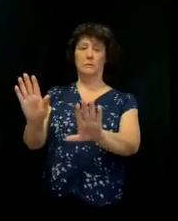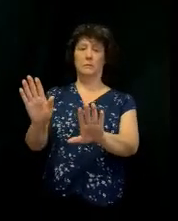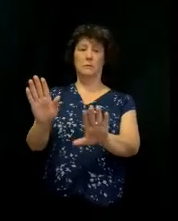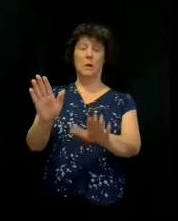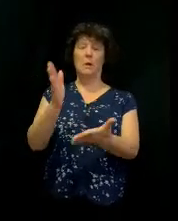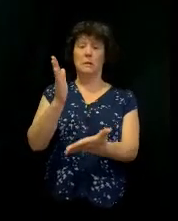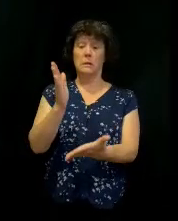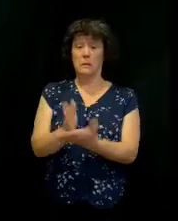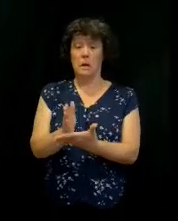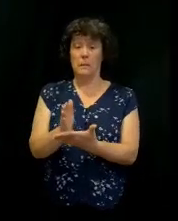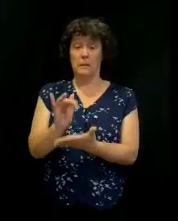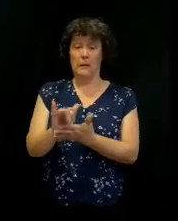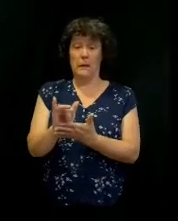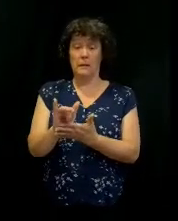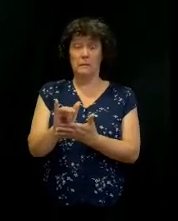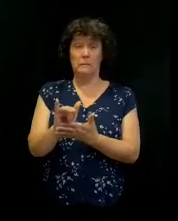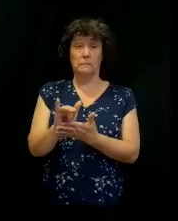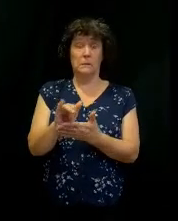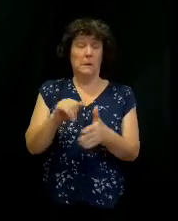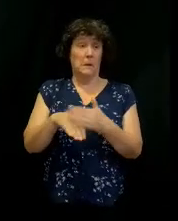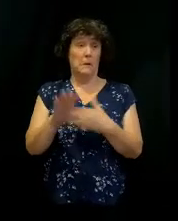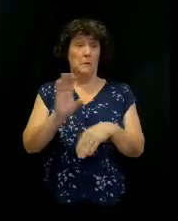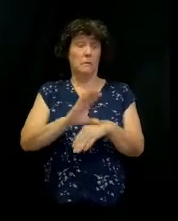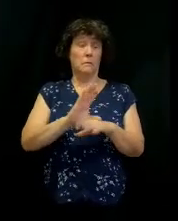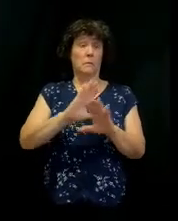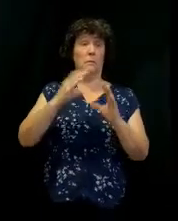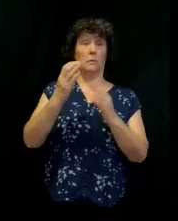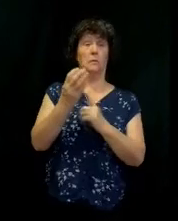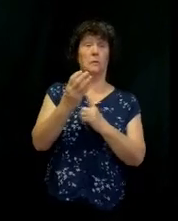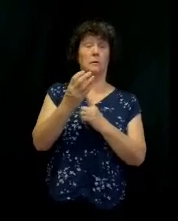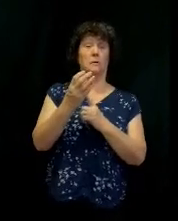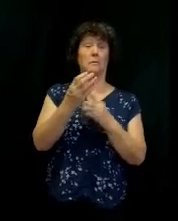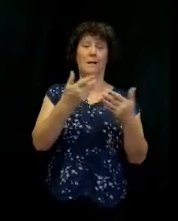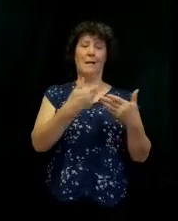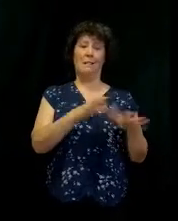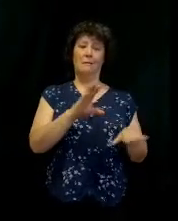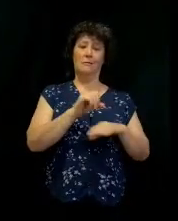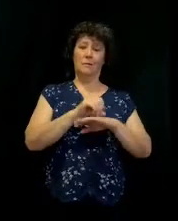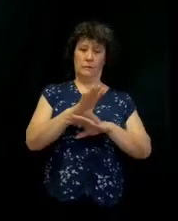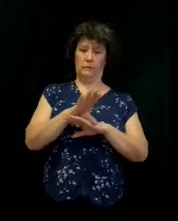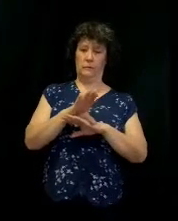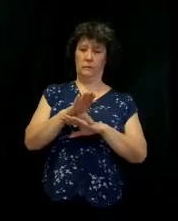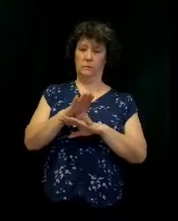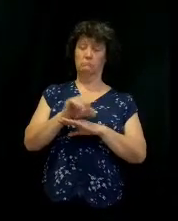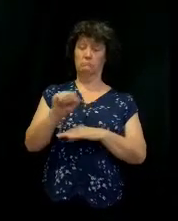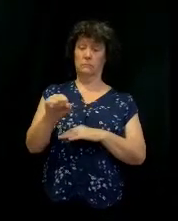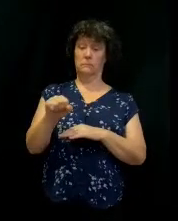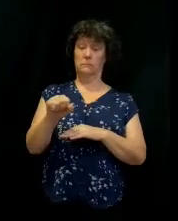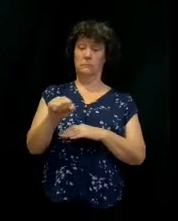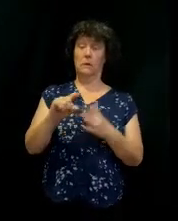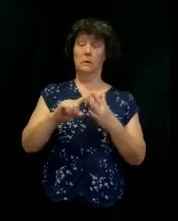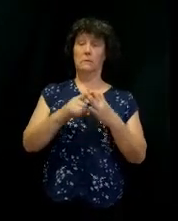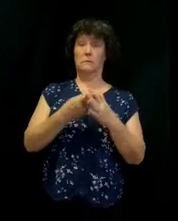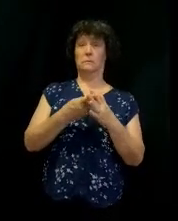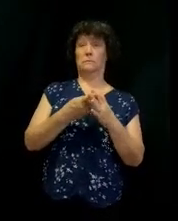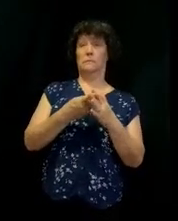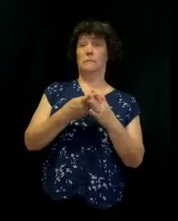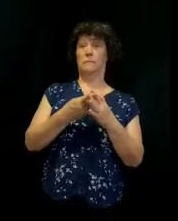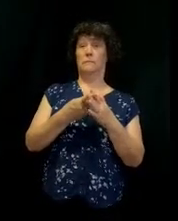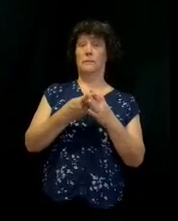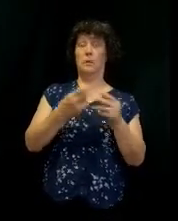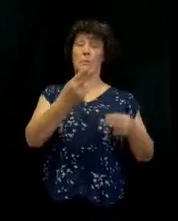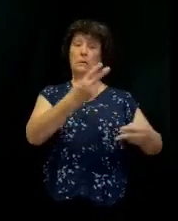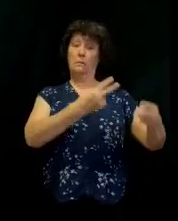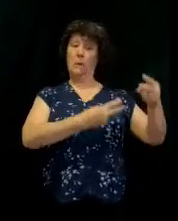something in our church culture, it begins to lose its influence. And it begins to be replaced.